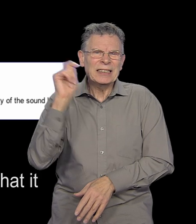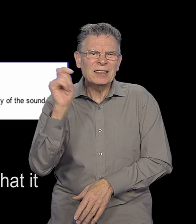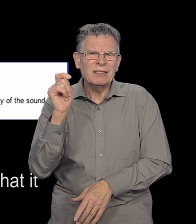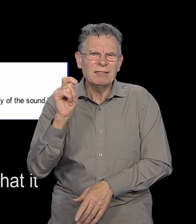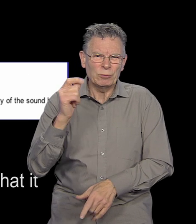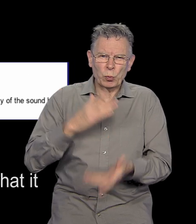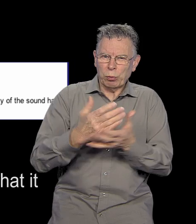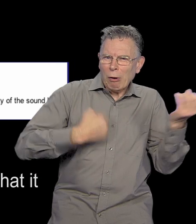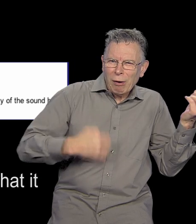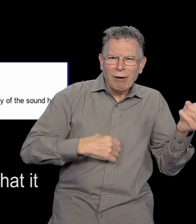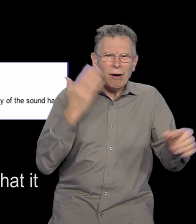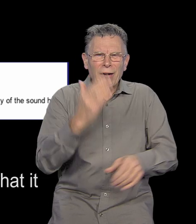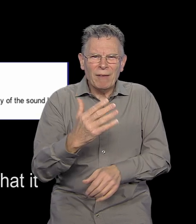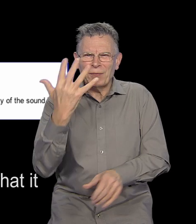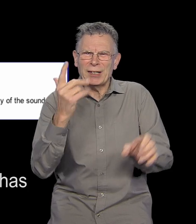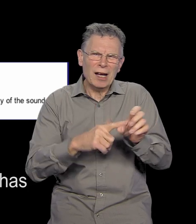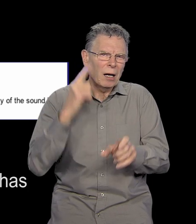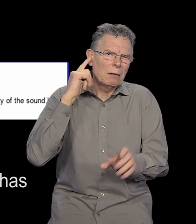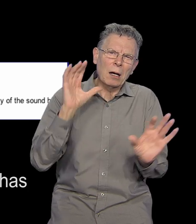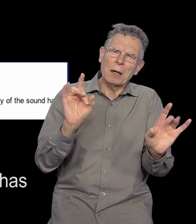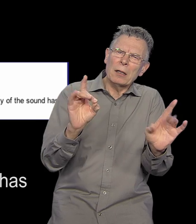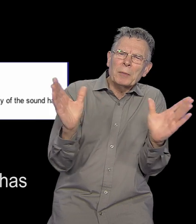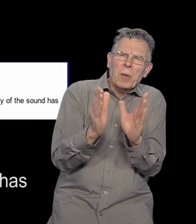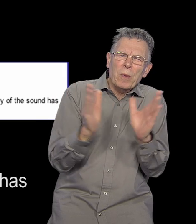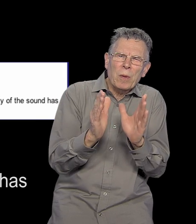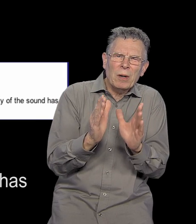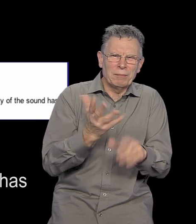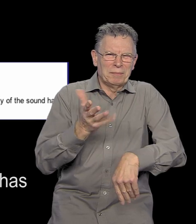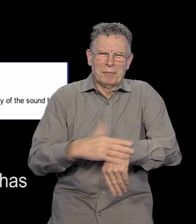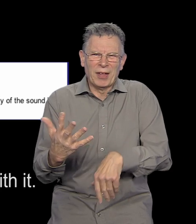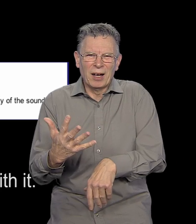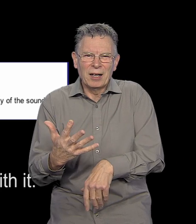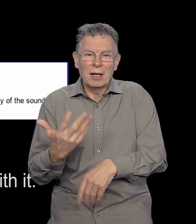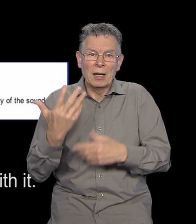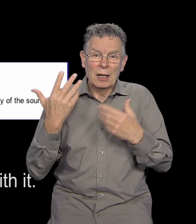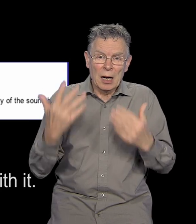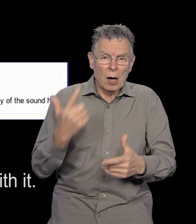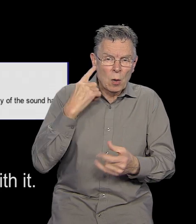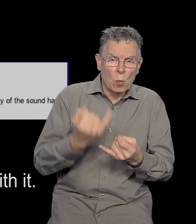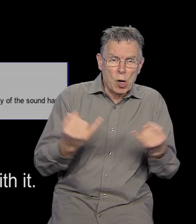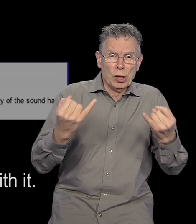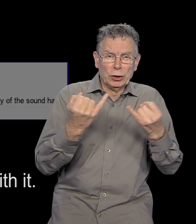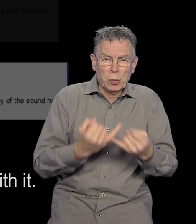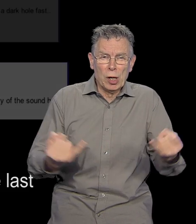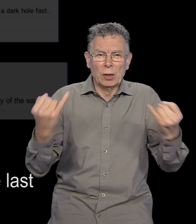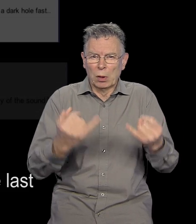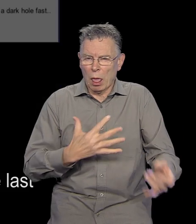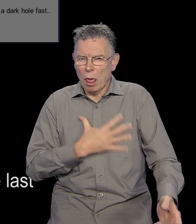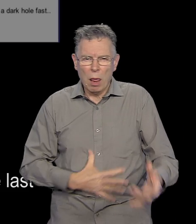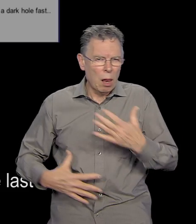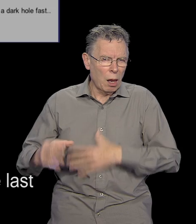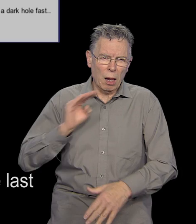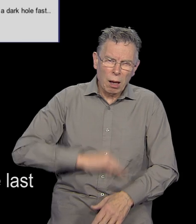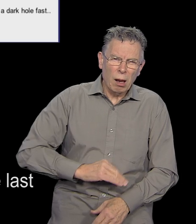years it was so mild that it didn't disturb me. Now the intensity of the sound has suddenly grown, and I'm falling into darkness with it. I am